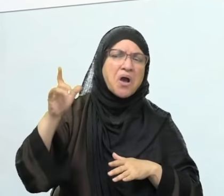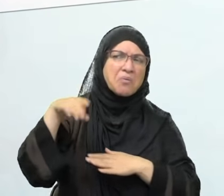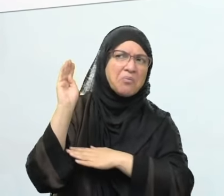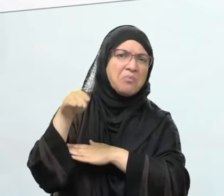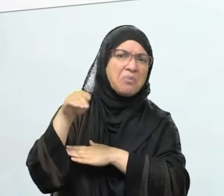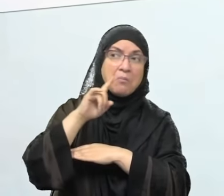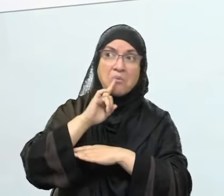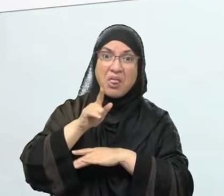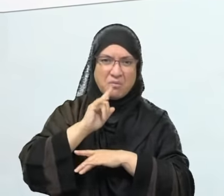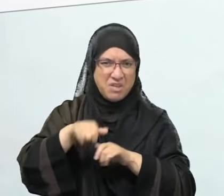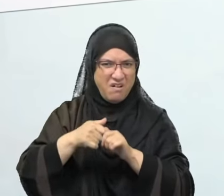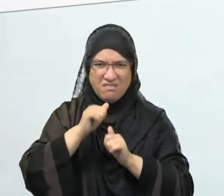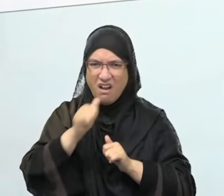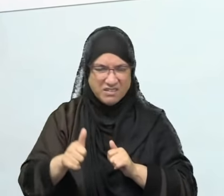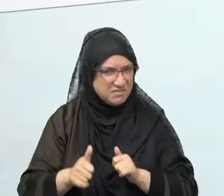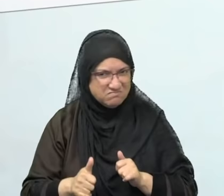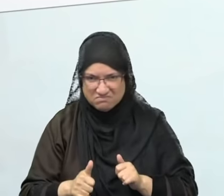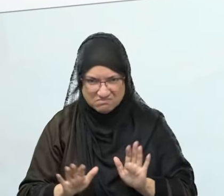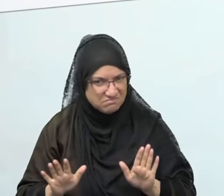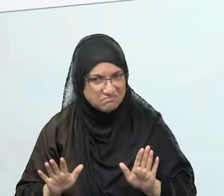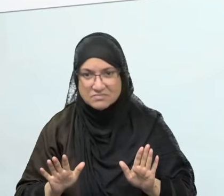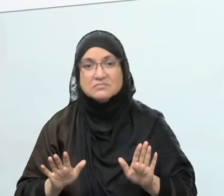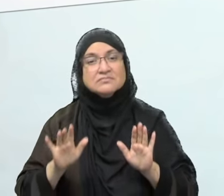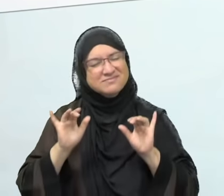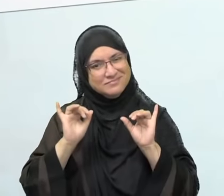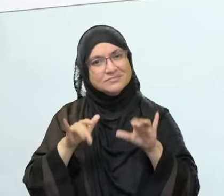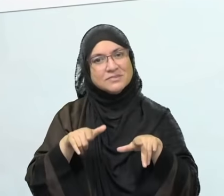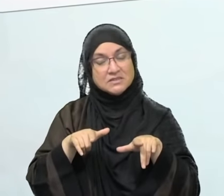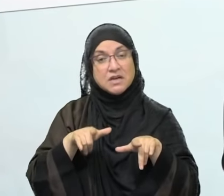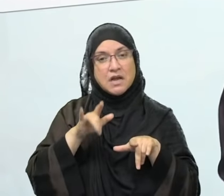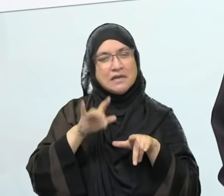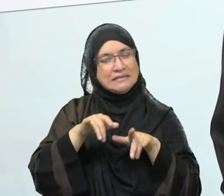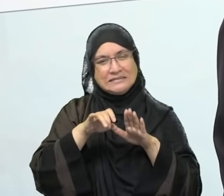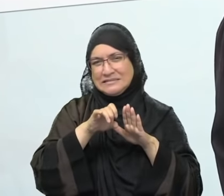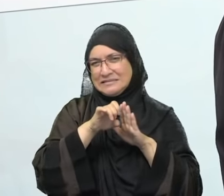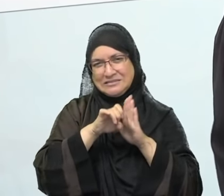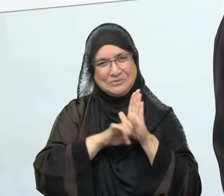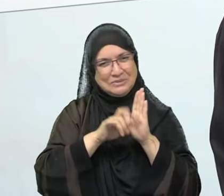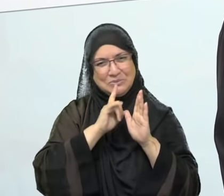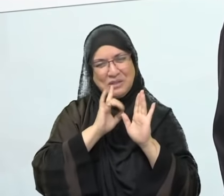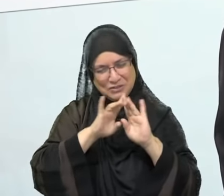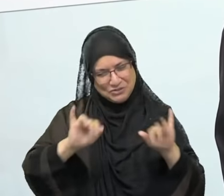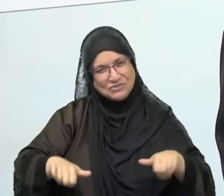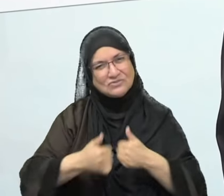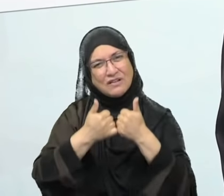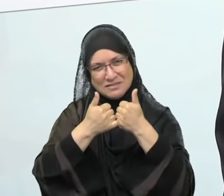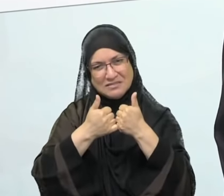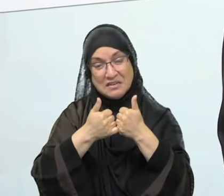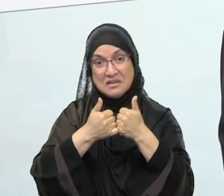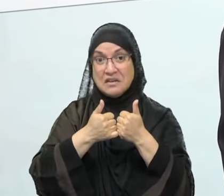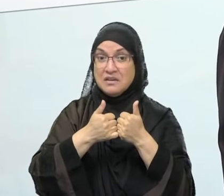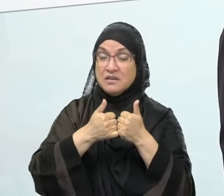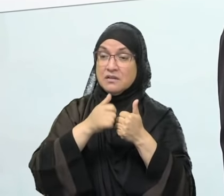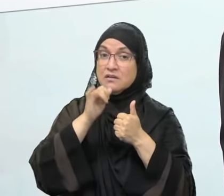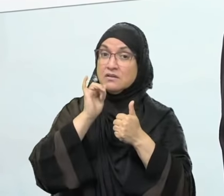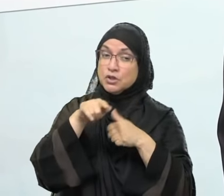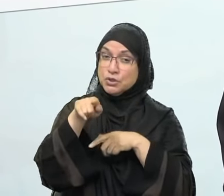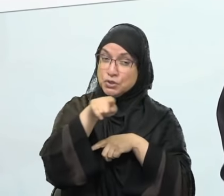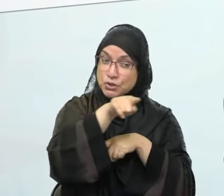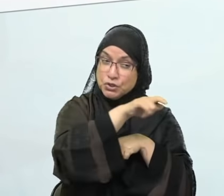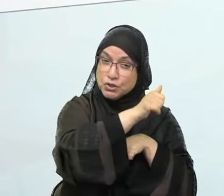apply ethically to ourselves and challenge ourselves with. If Ibrahim alayhi wa sallam on the Day of Judgment, Abraham